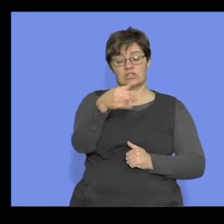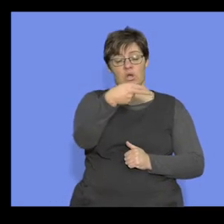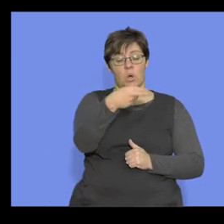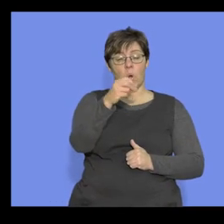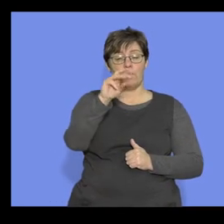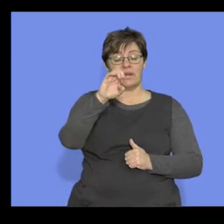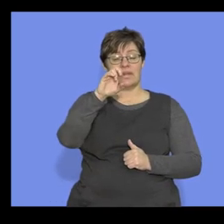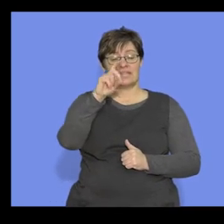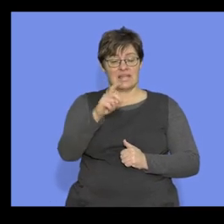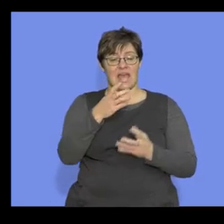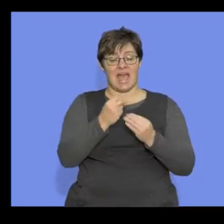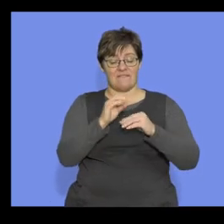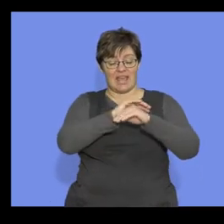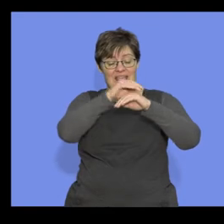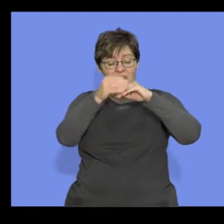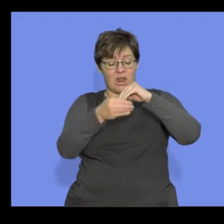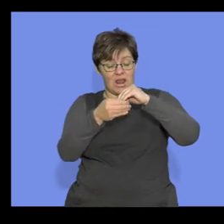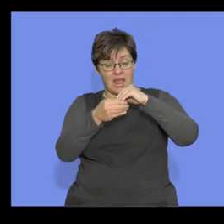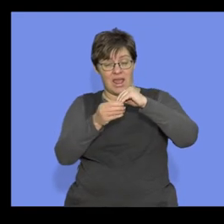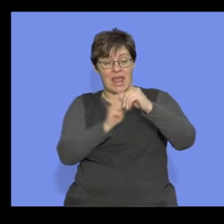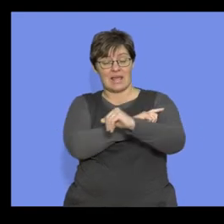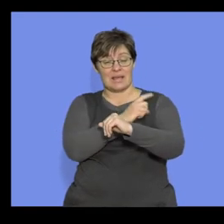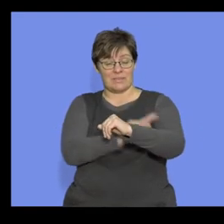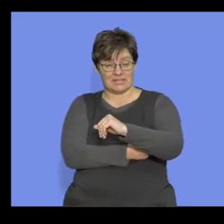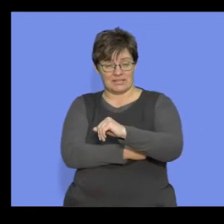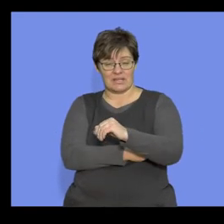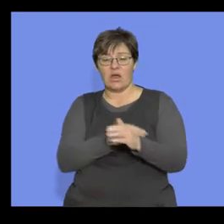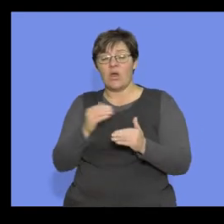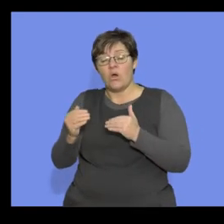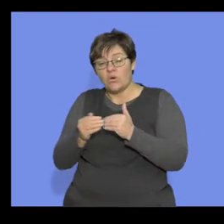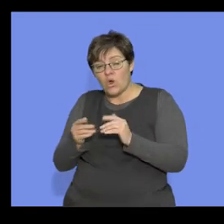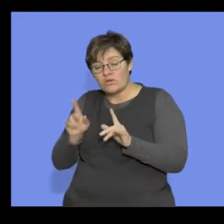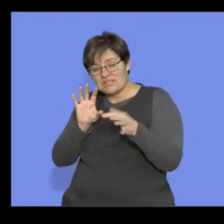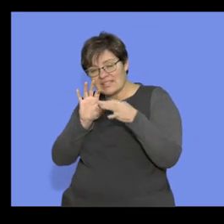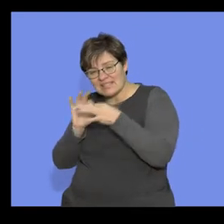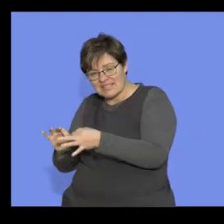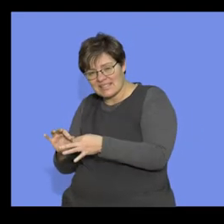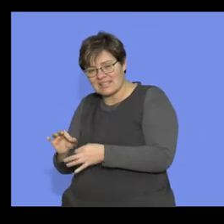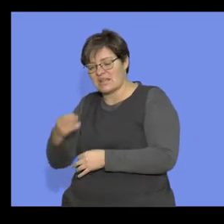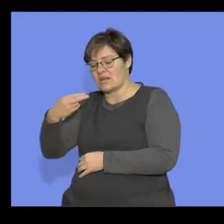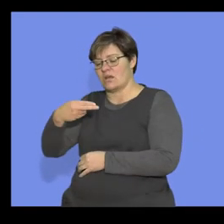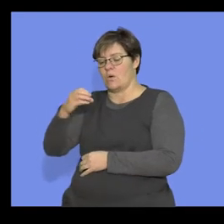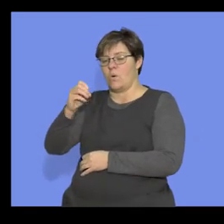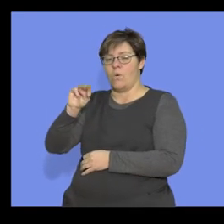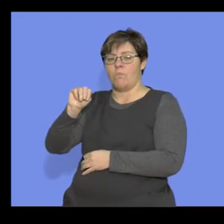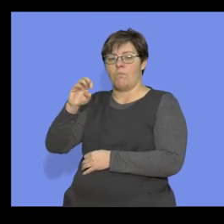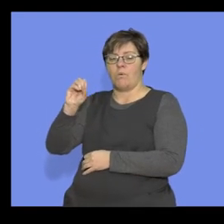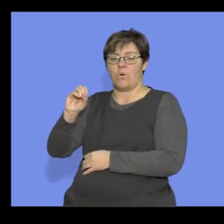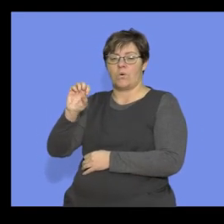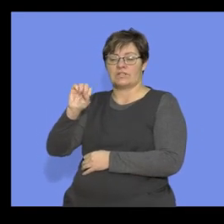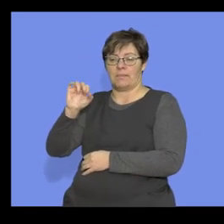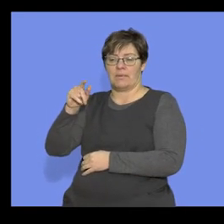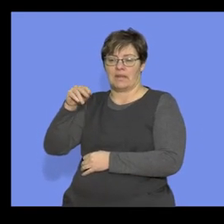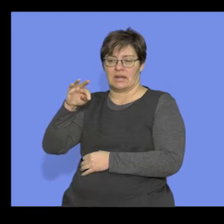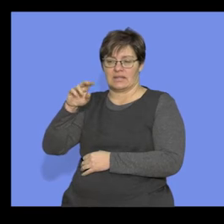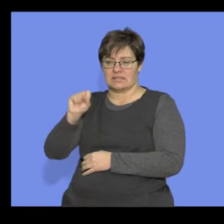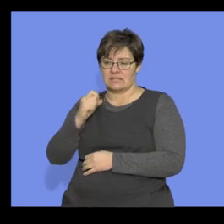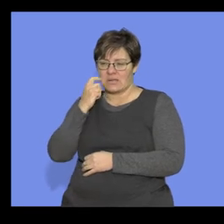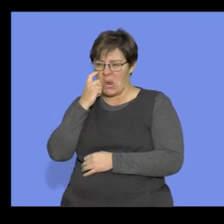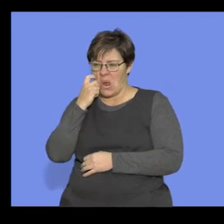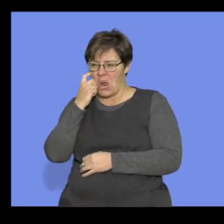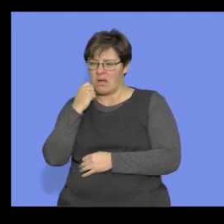Which hominid has the cranial capacity closest to that of Homo sapiens?